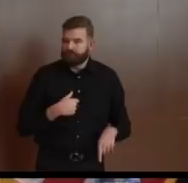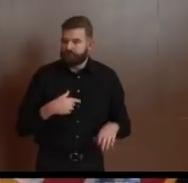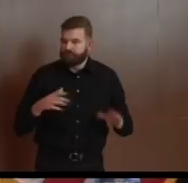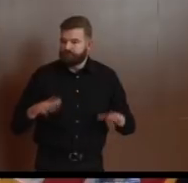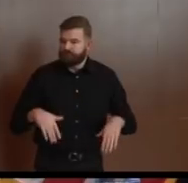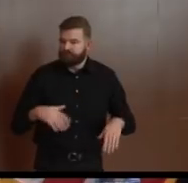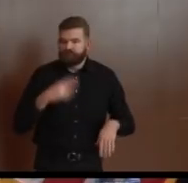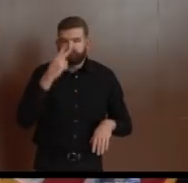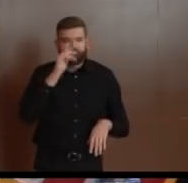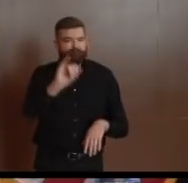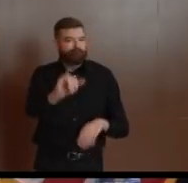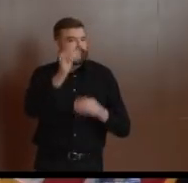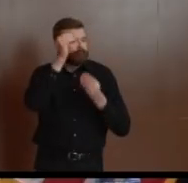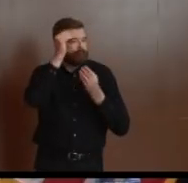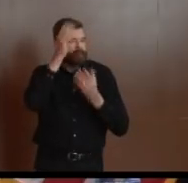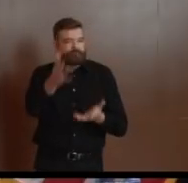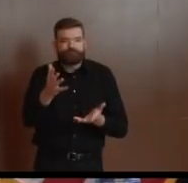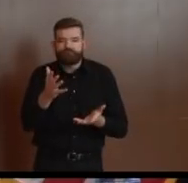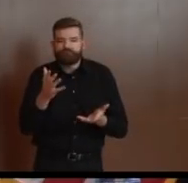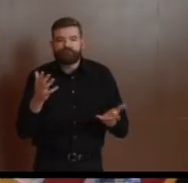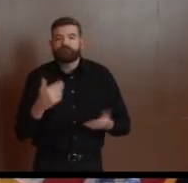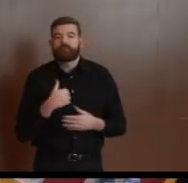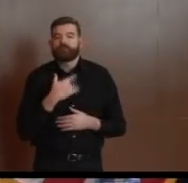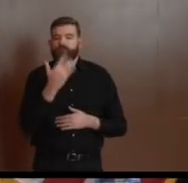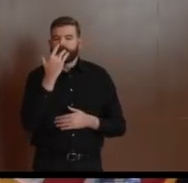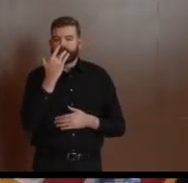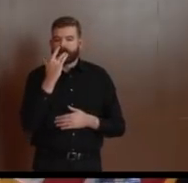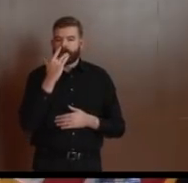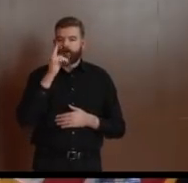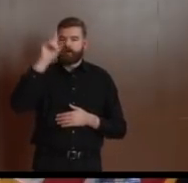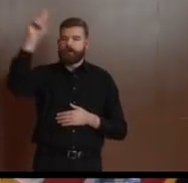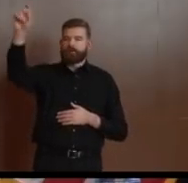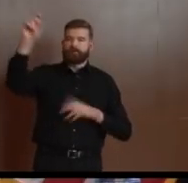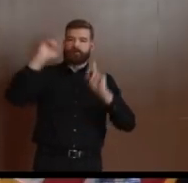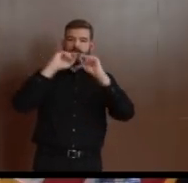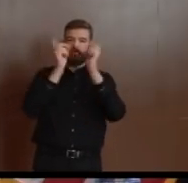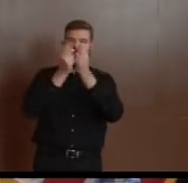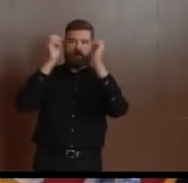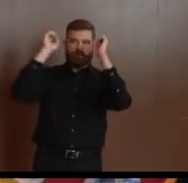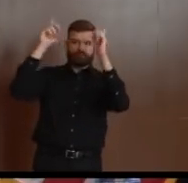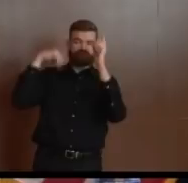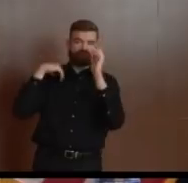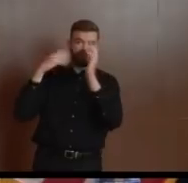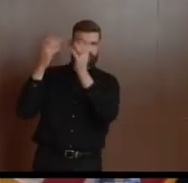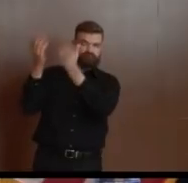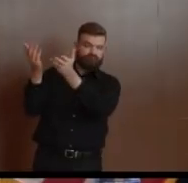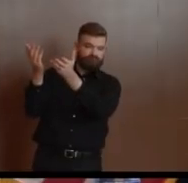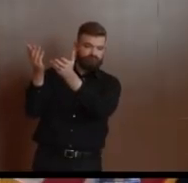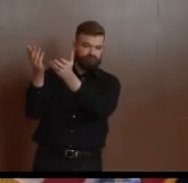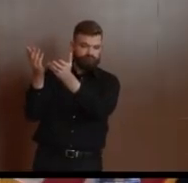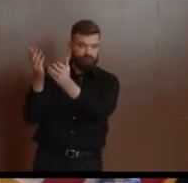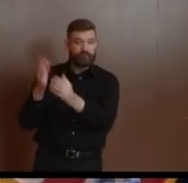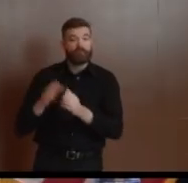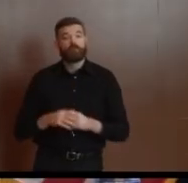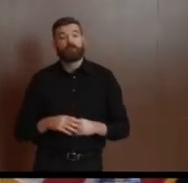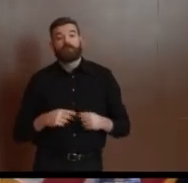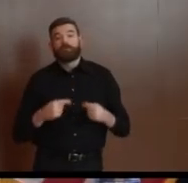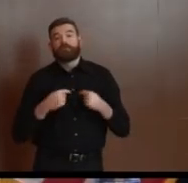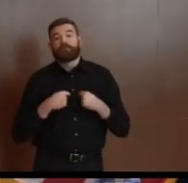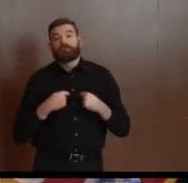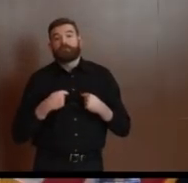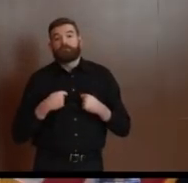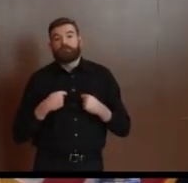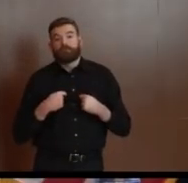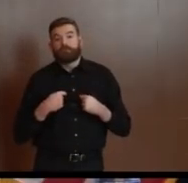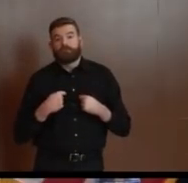who are currently working on this. I don't begrudge, just hearing it for the first time, I don't begrudge that interest because I think it's something that we're all